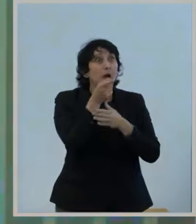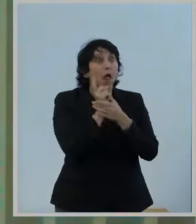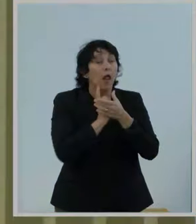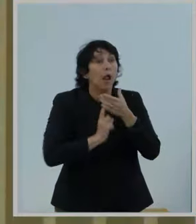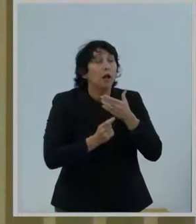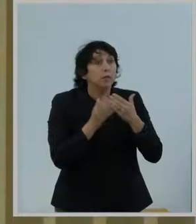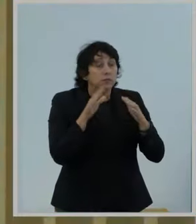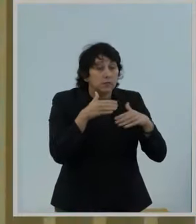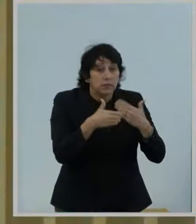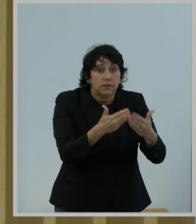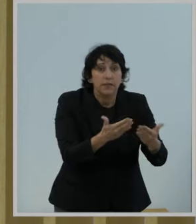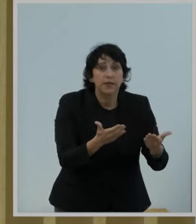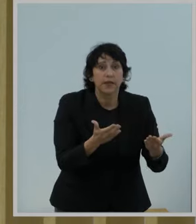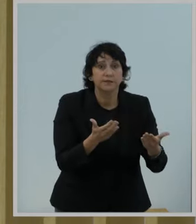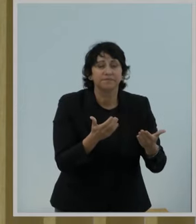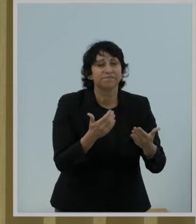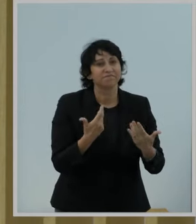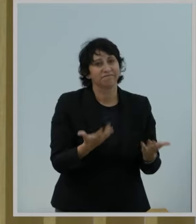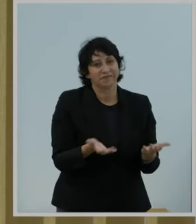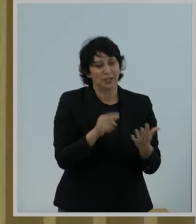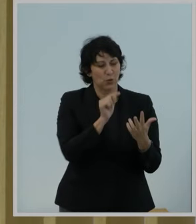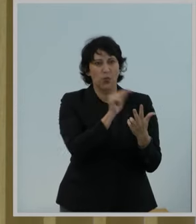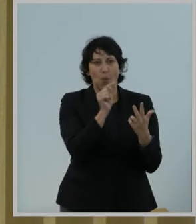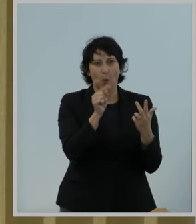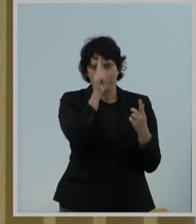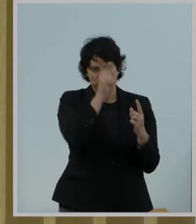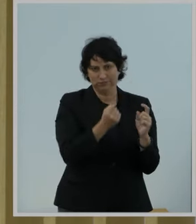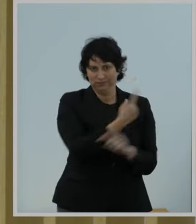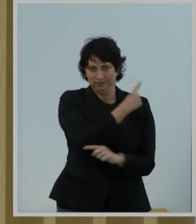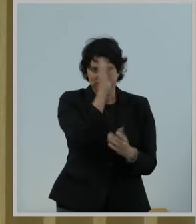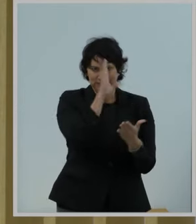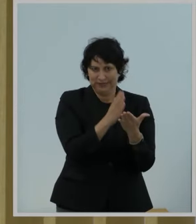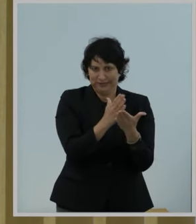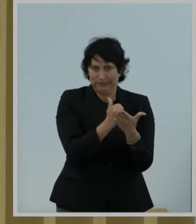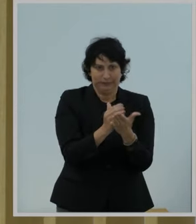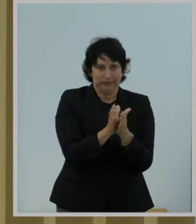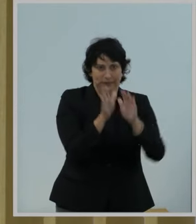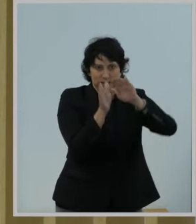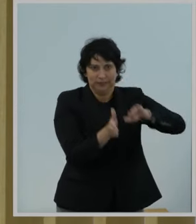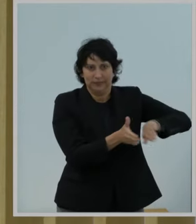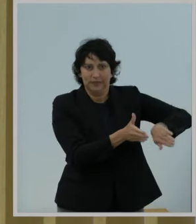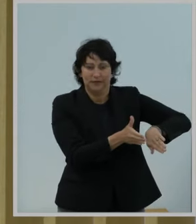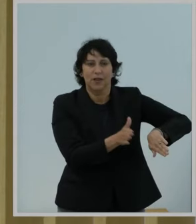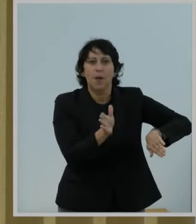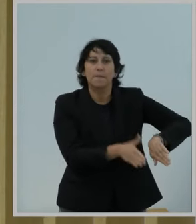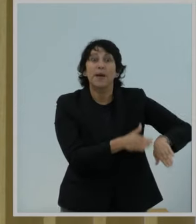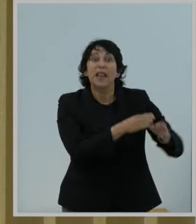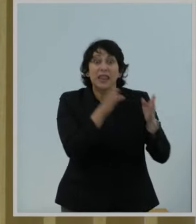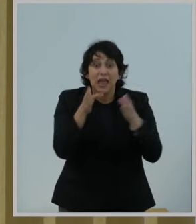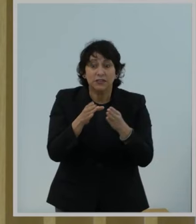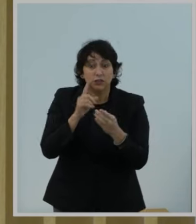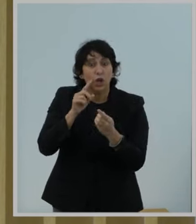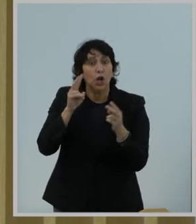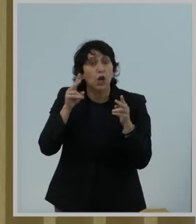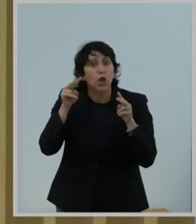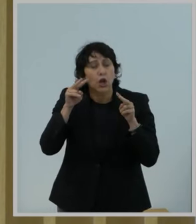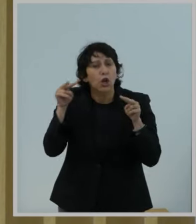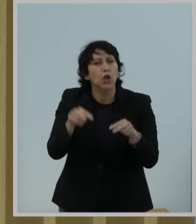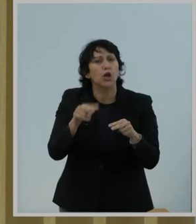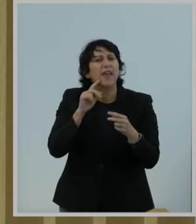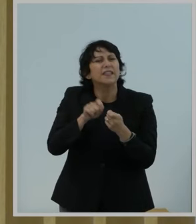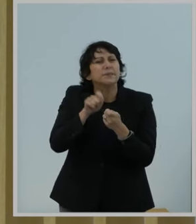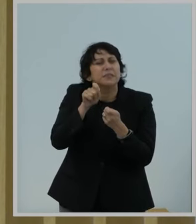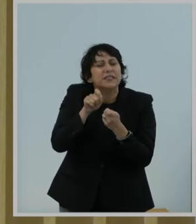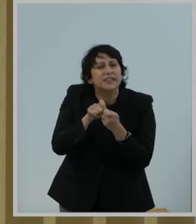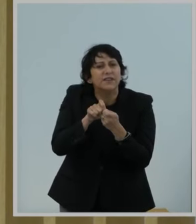Now, moving on from those clearly deranged individuals, let's turn back to some of the very specific predictions of